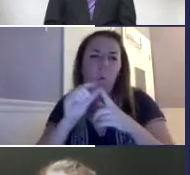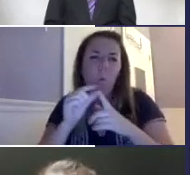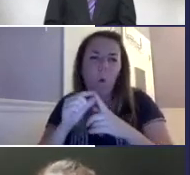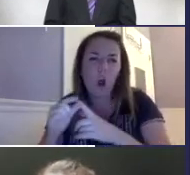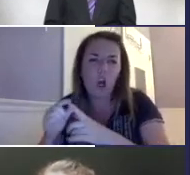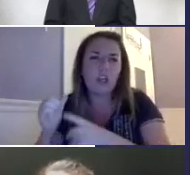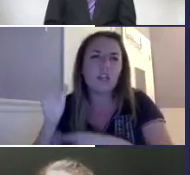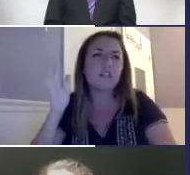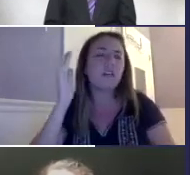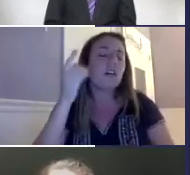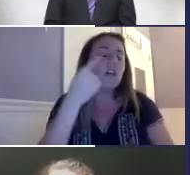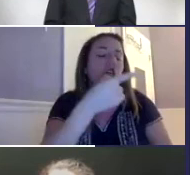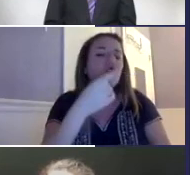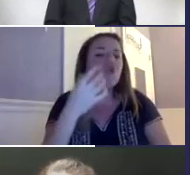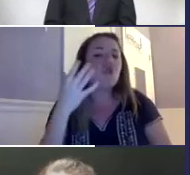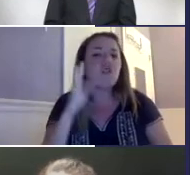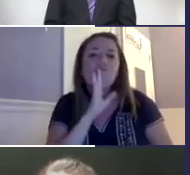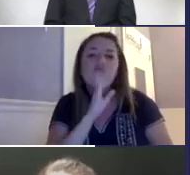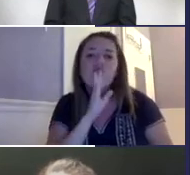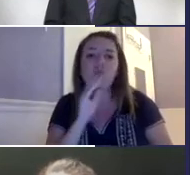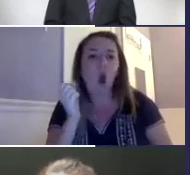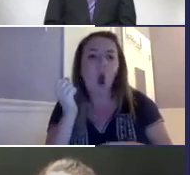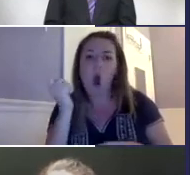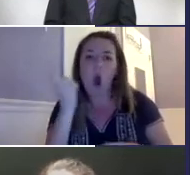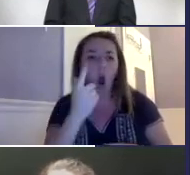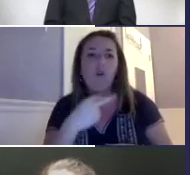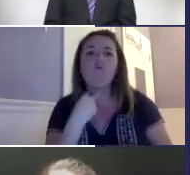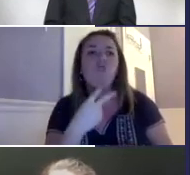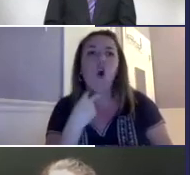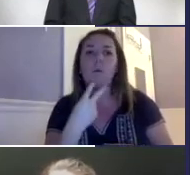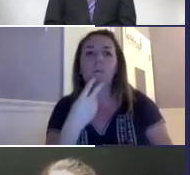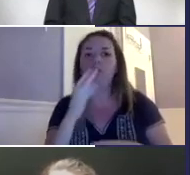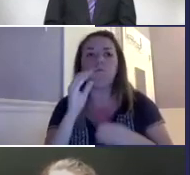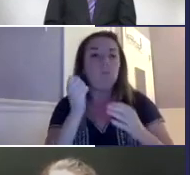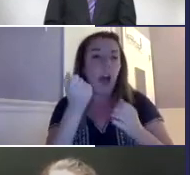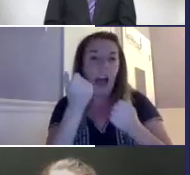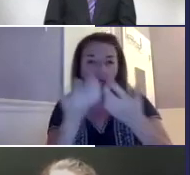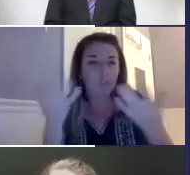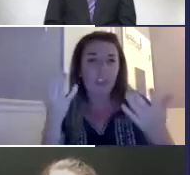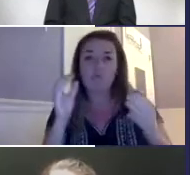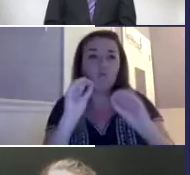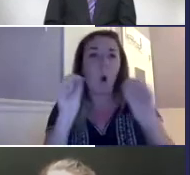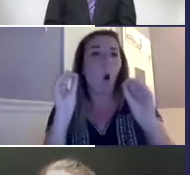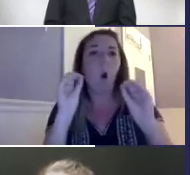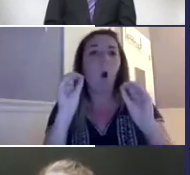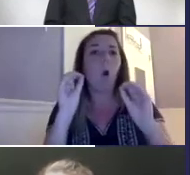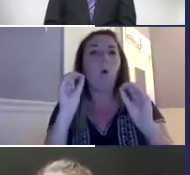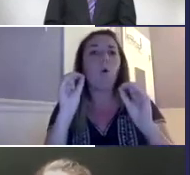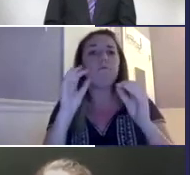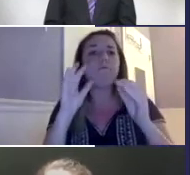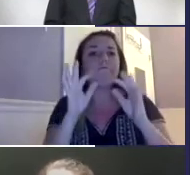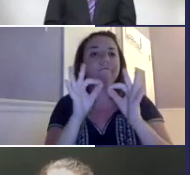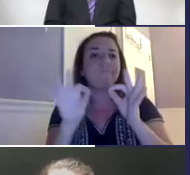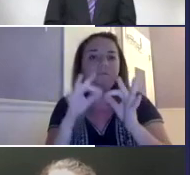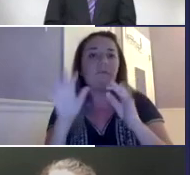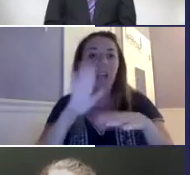all pictures. There were a few short words, but mostly pictures. And she was just speaking through everything she was